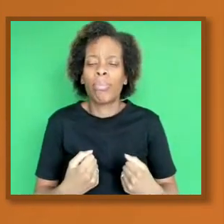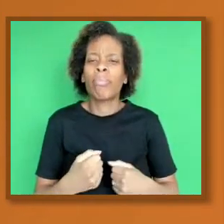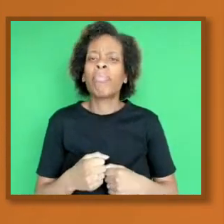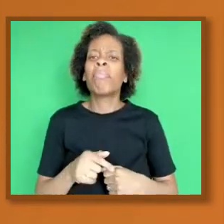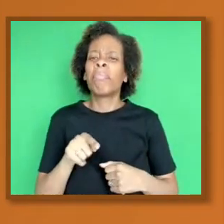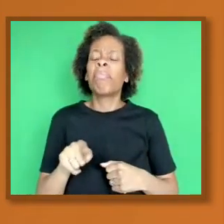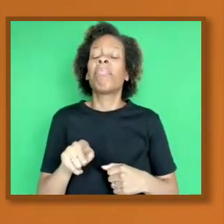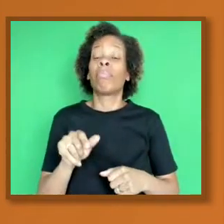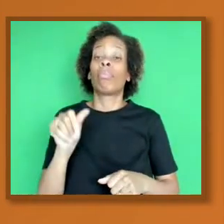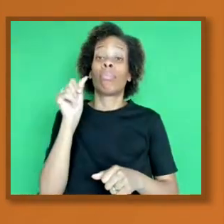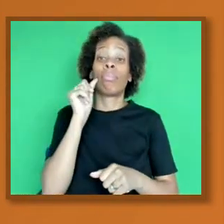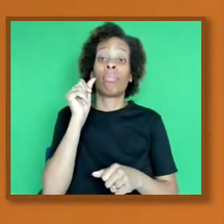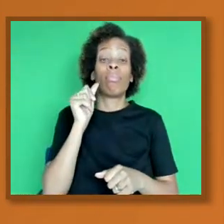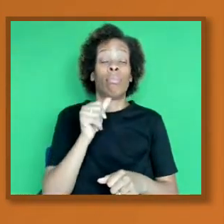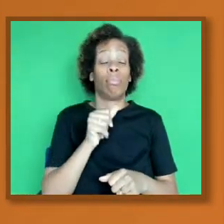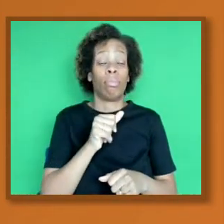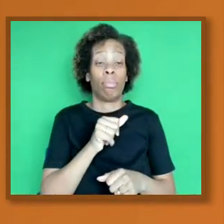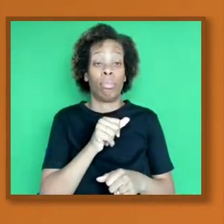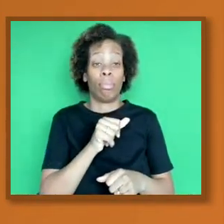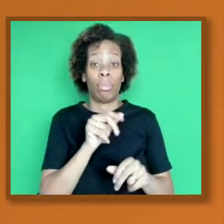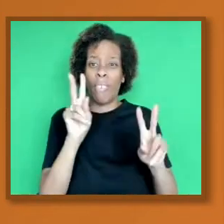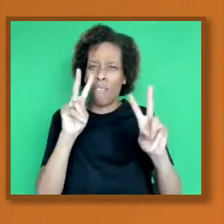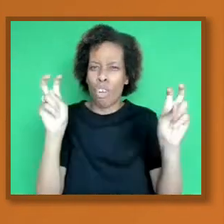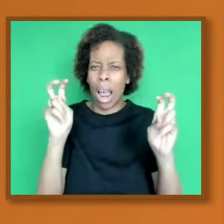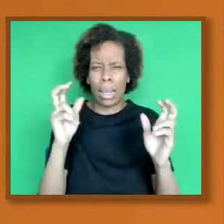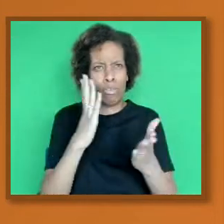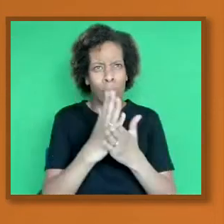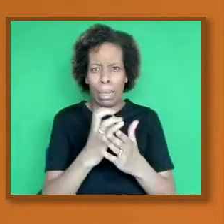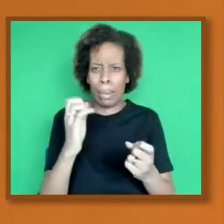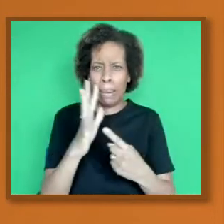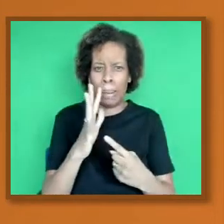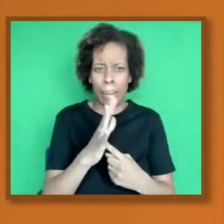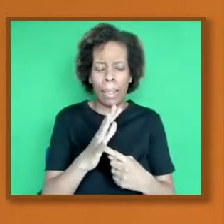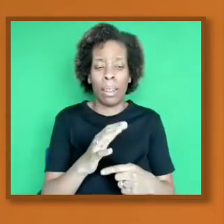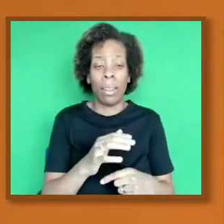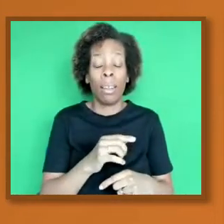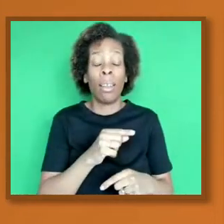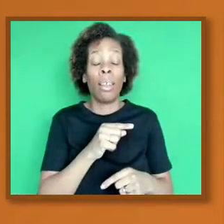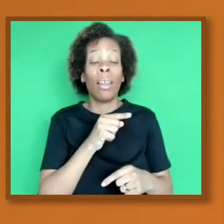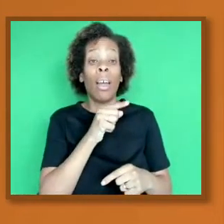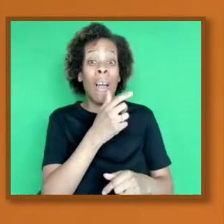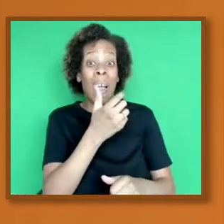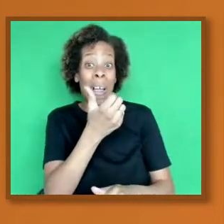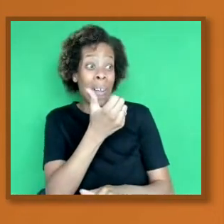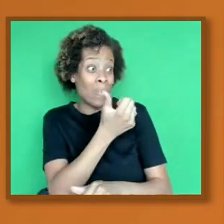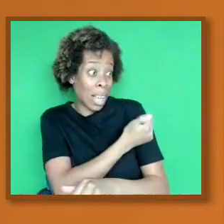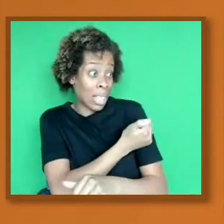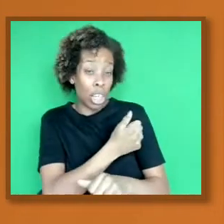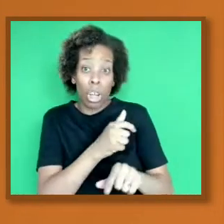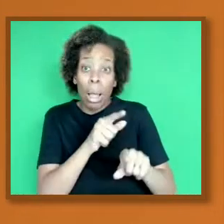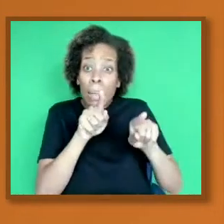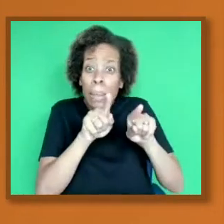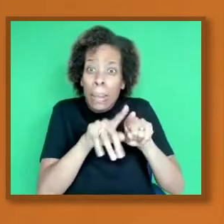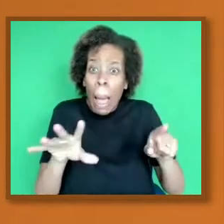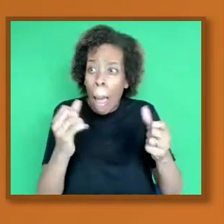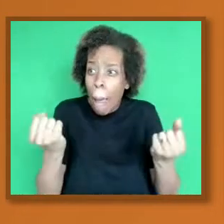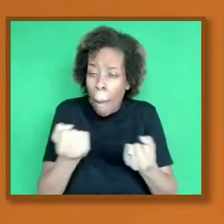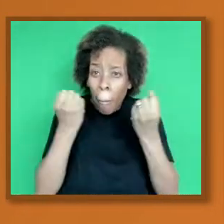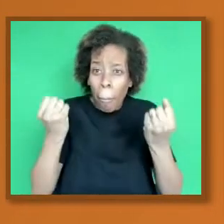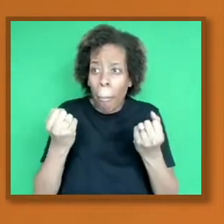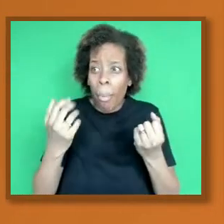water, vaccination has been one of the most effective methods of public health. OK.